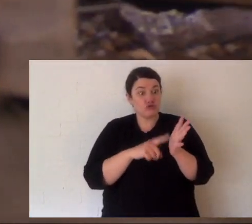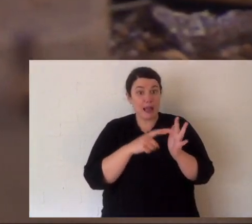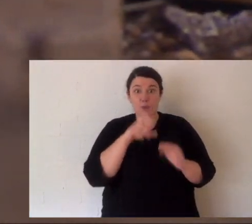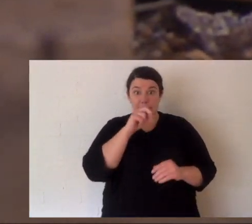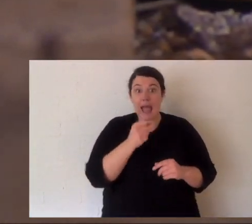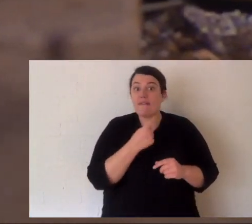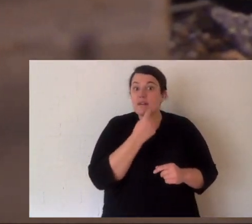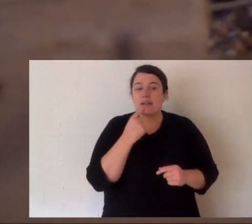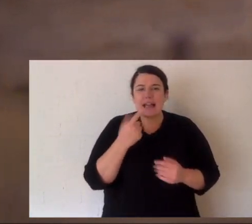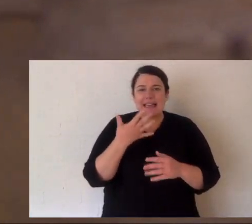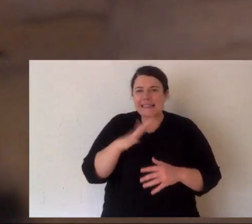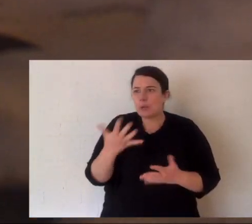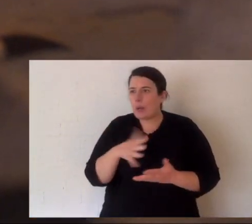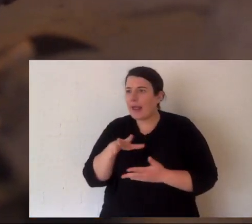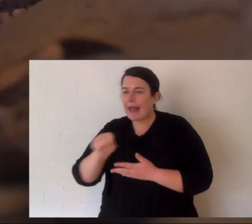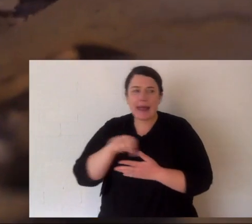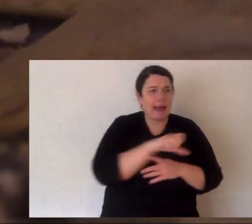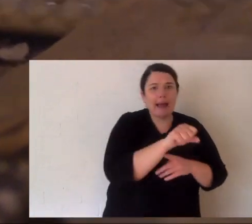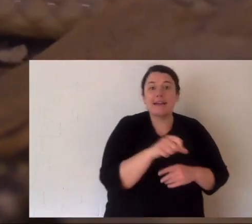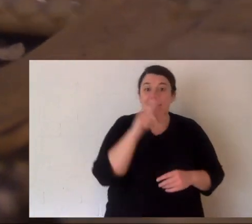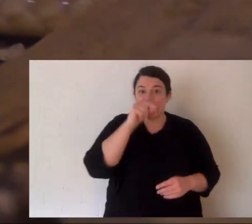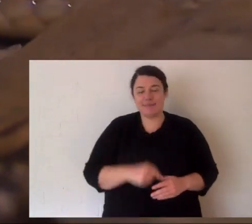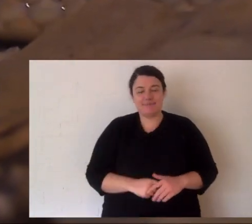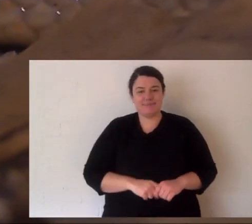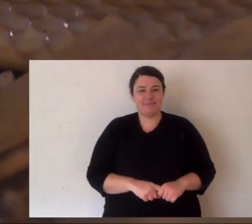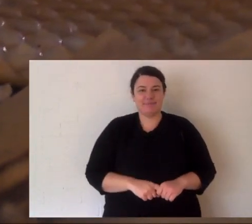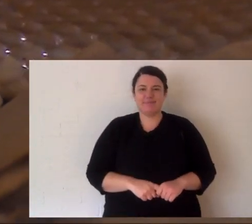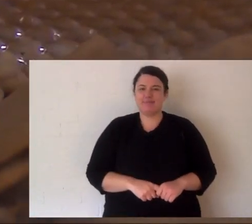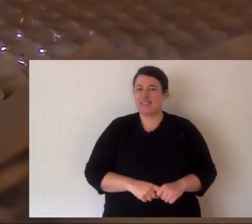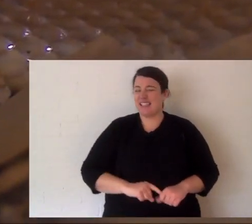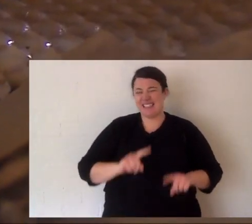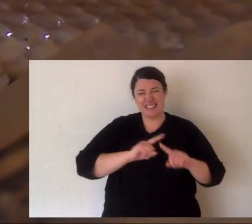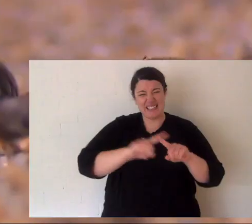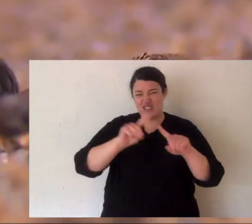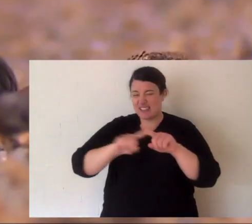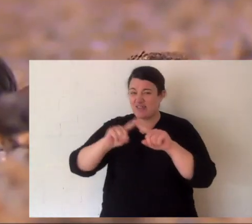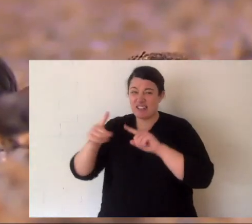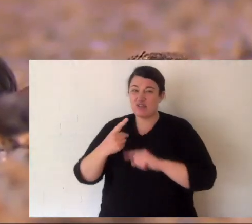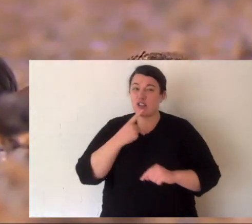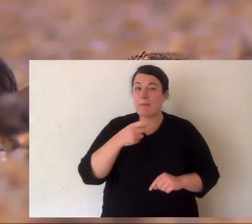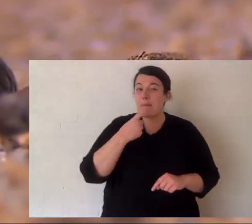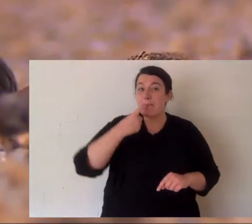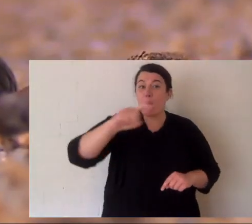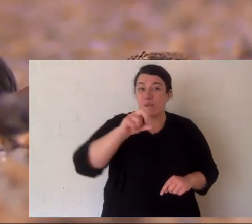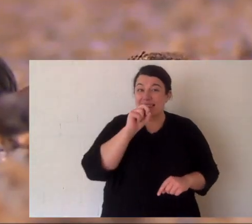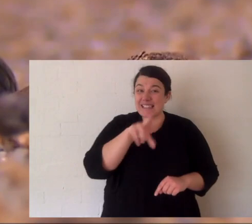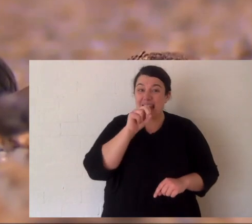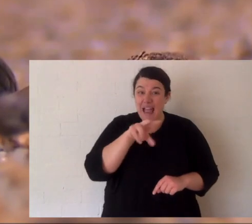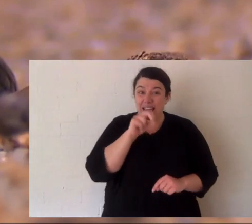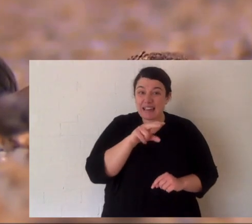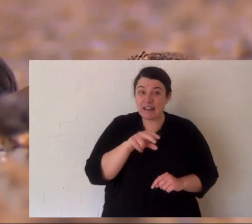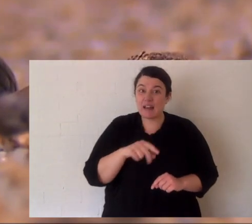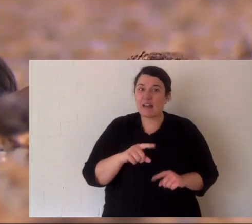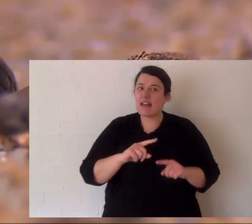Rattlesnakes in that category also do. There are so many different species of venomous snakes. They all have venom